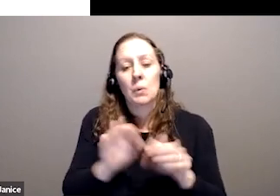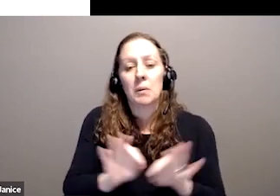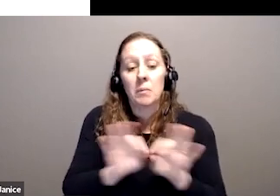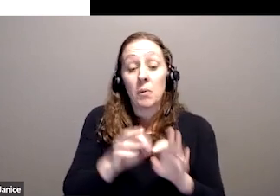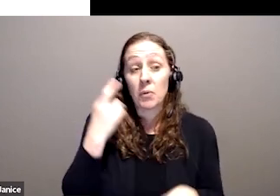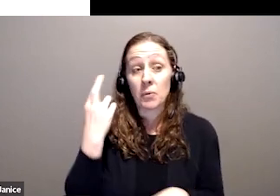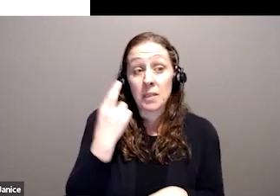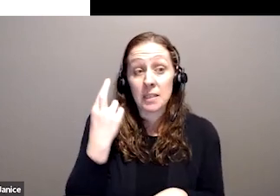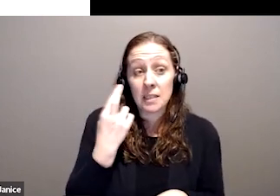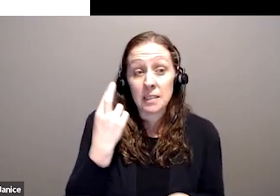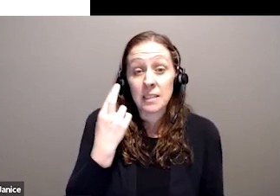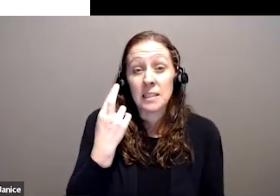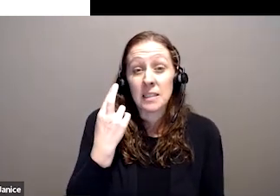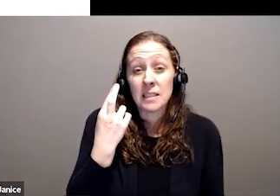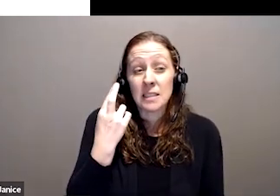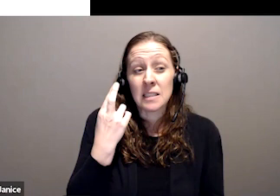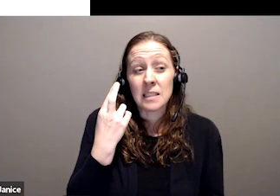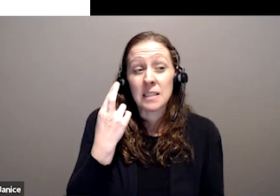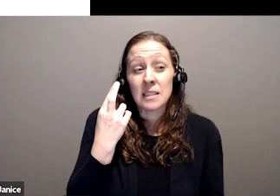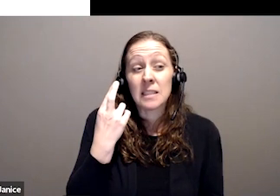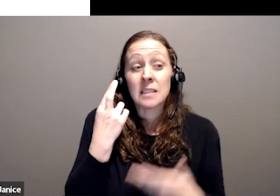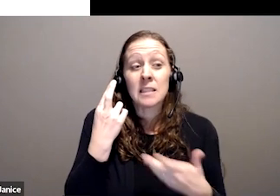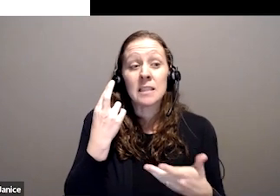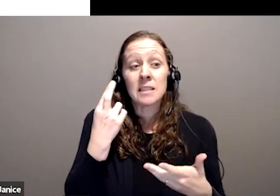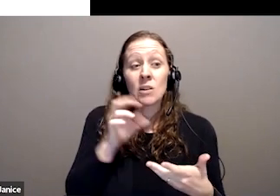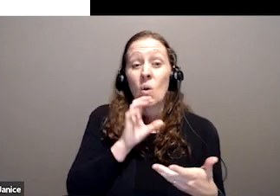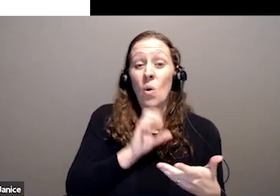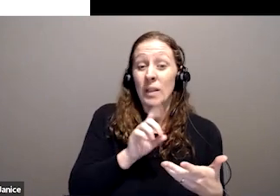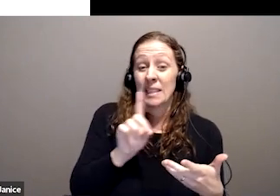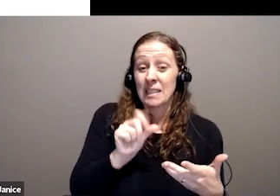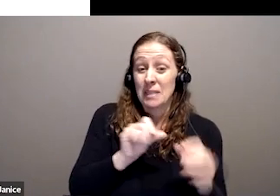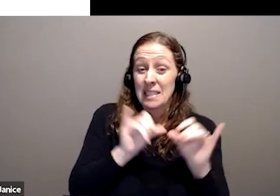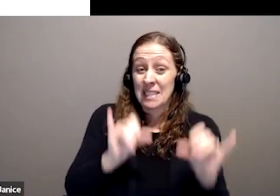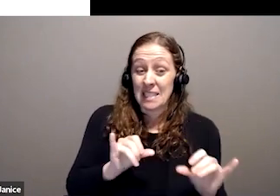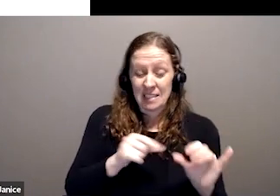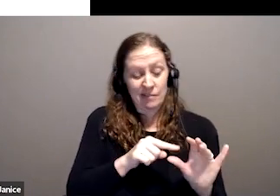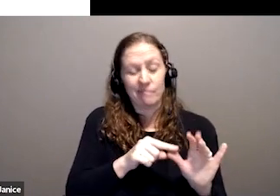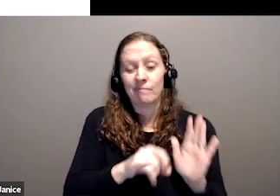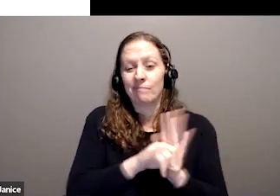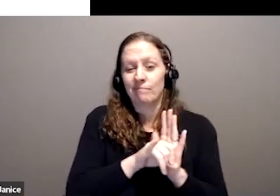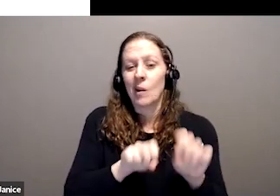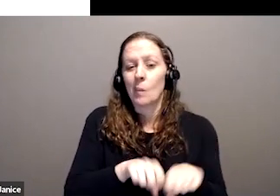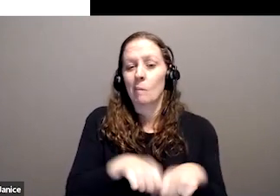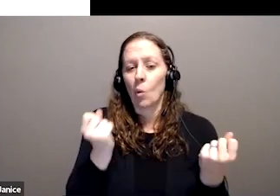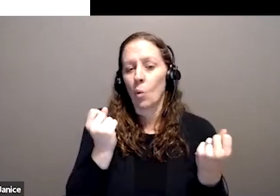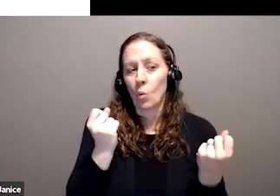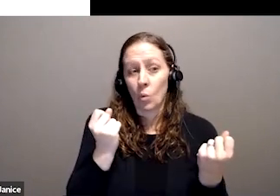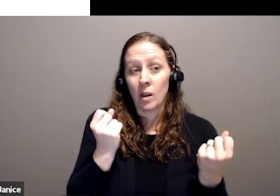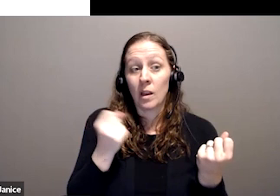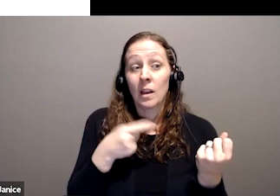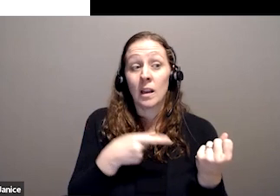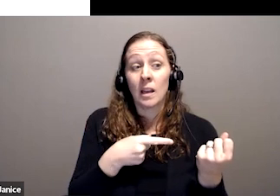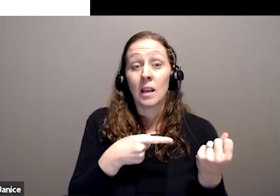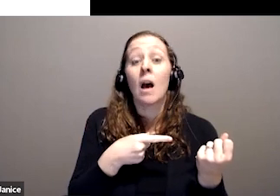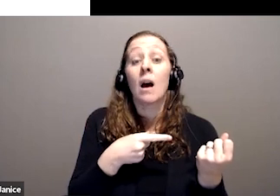so it described the old disability system as broken. And once that was